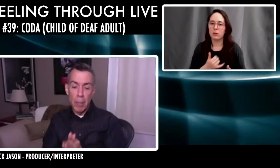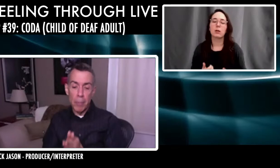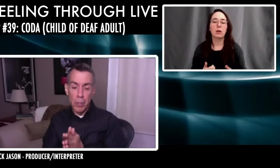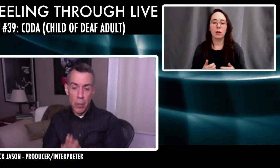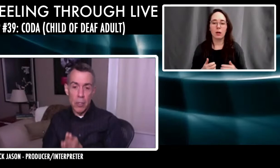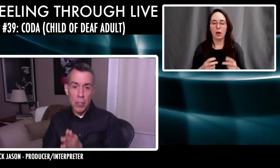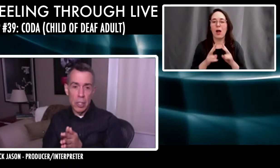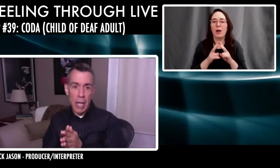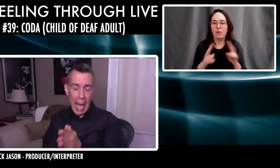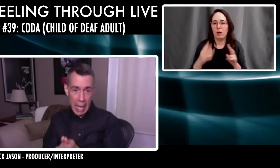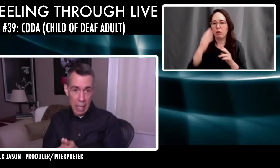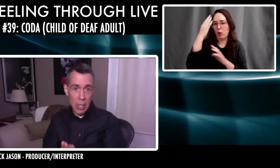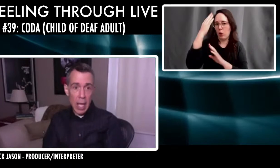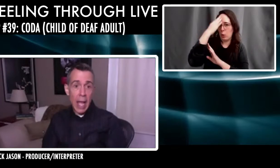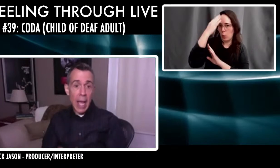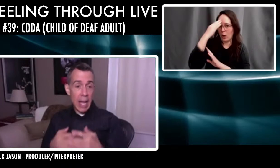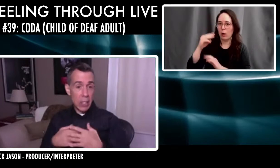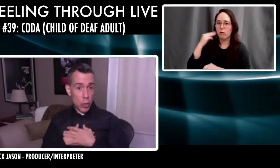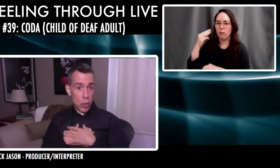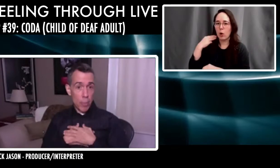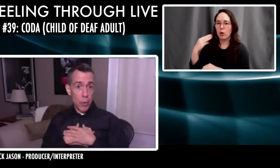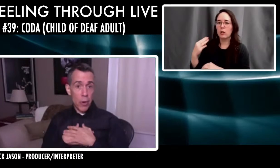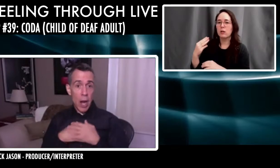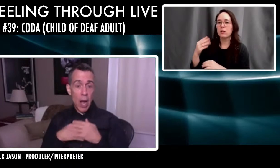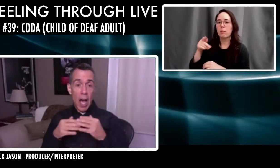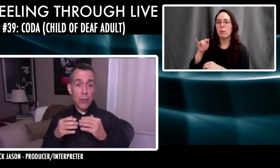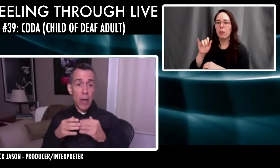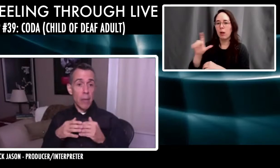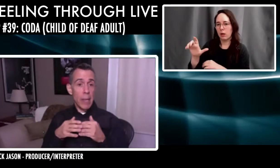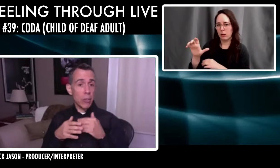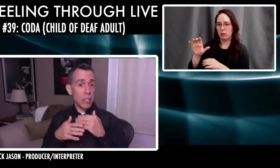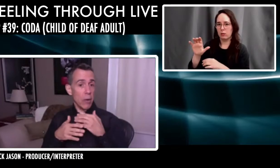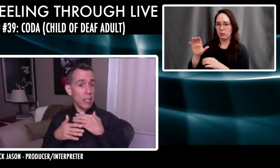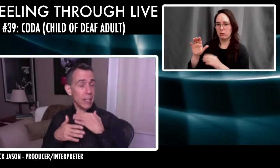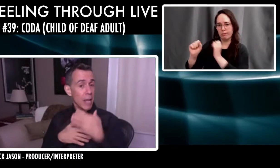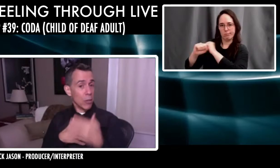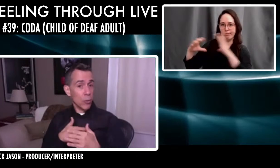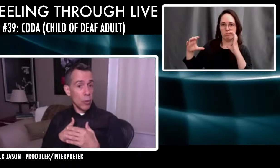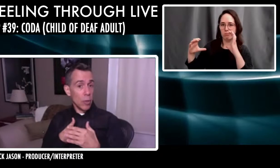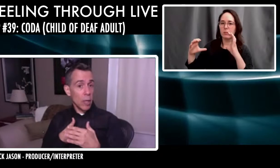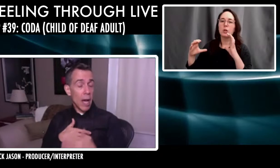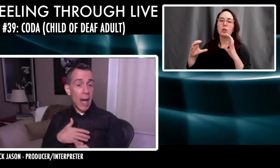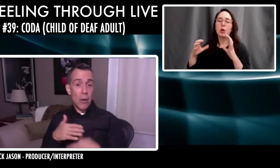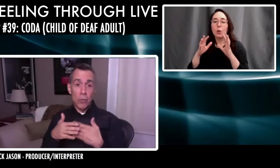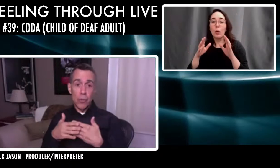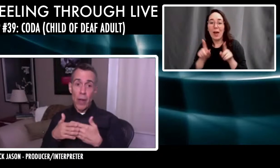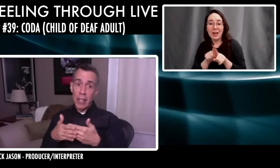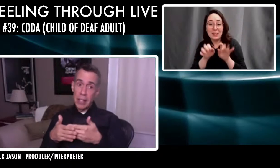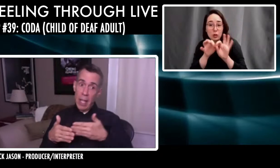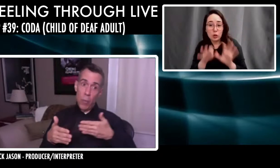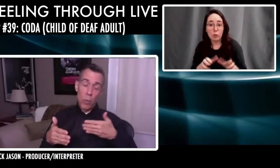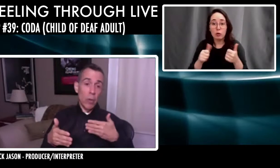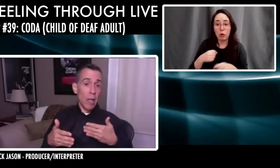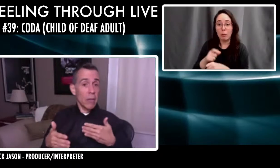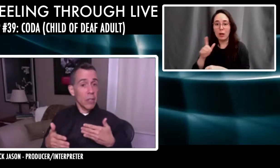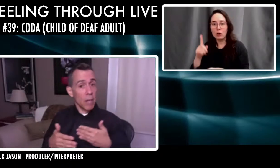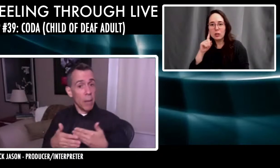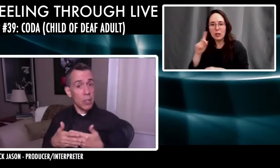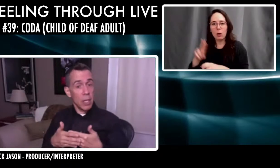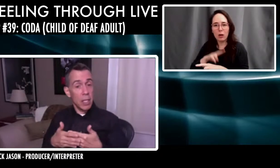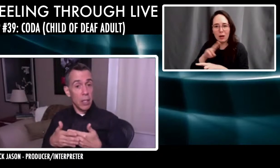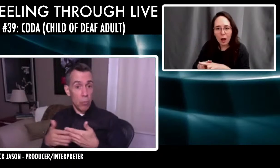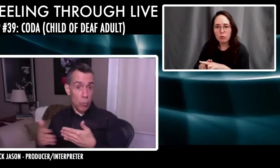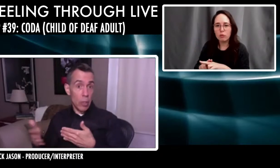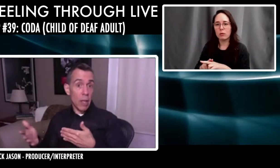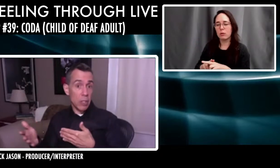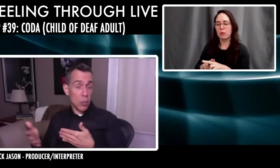the public persona she has. And as an interpreter, I try to make her sound as natural. I don't try to stay, you know, lot, sometimes